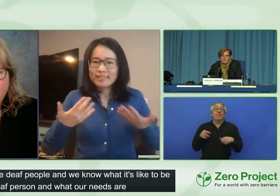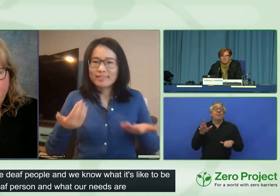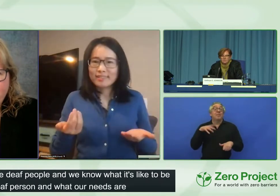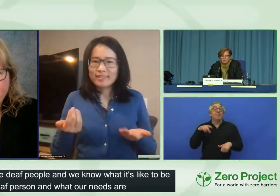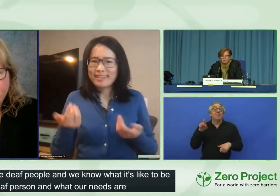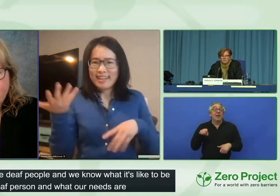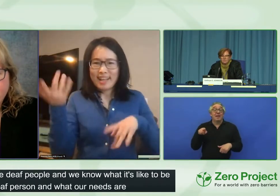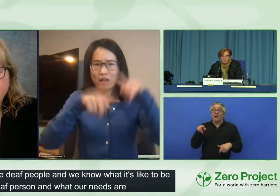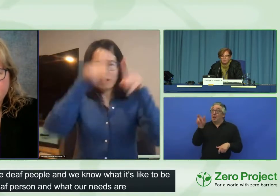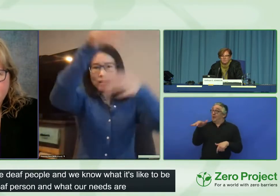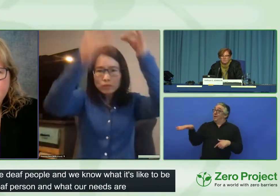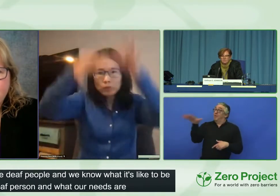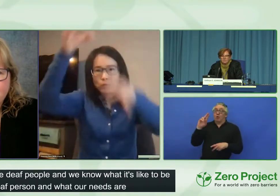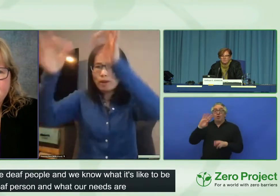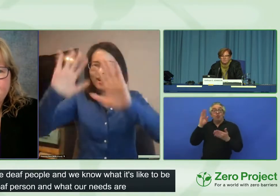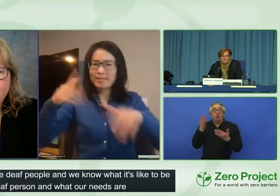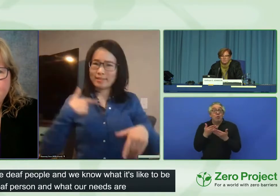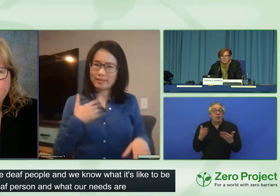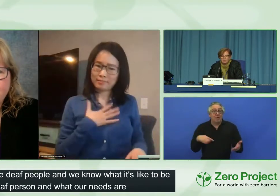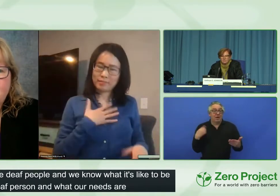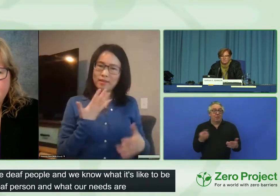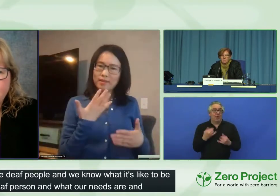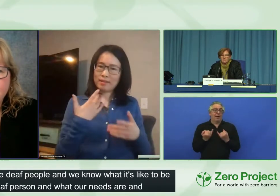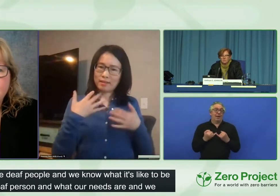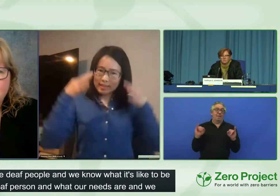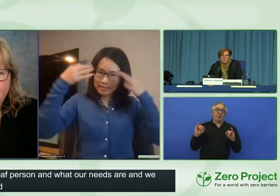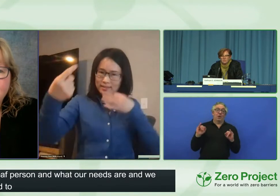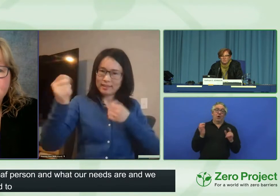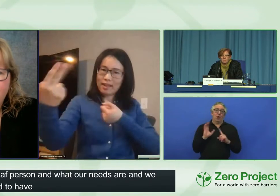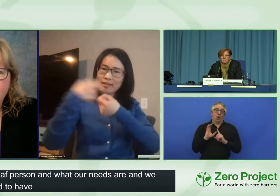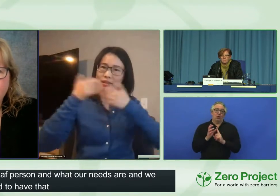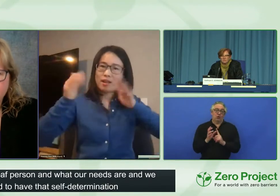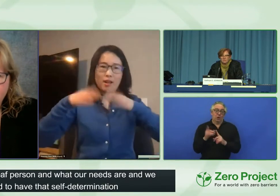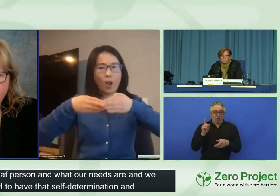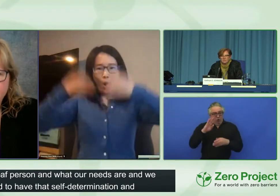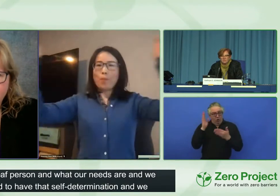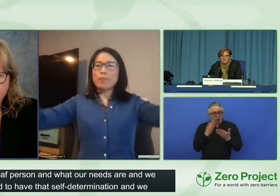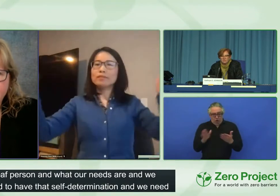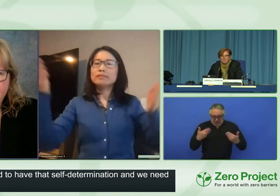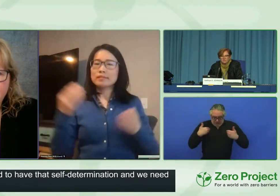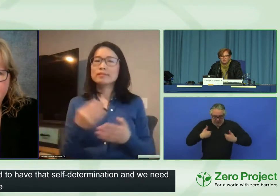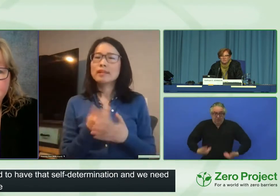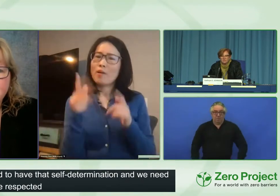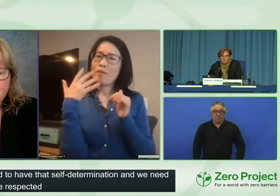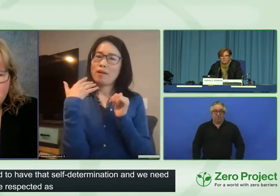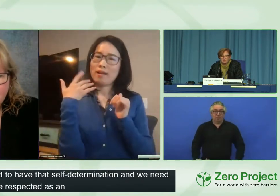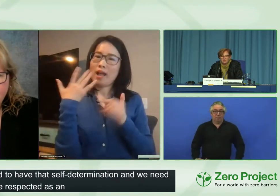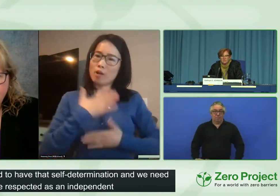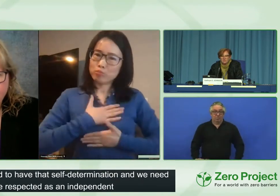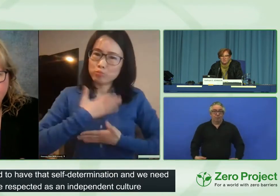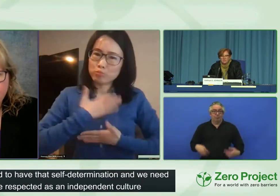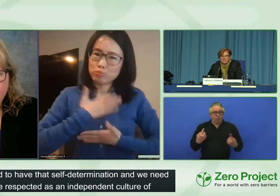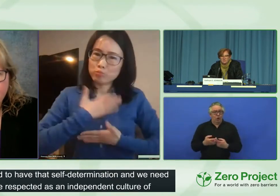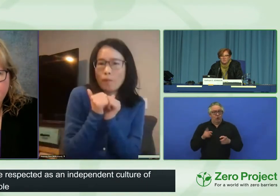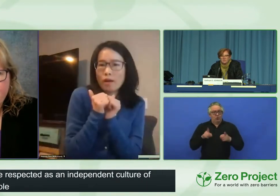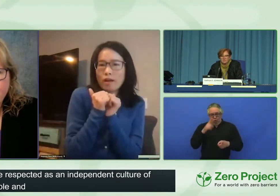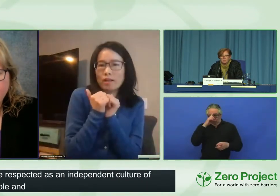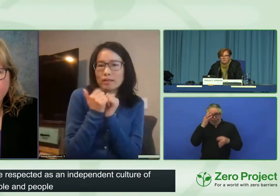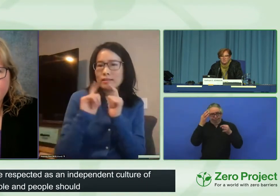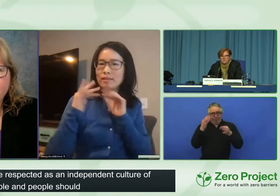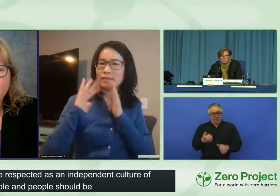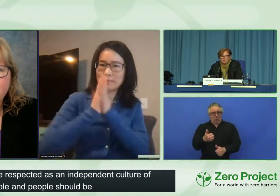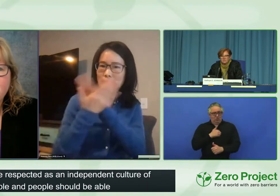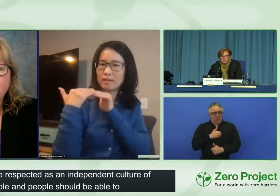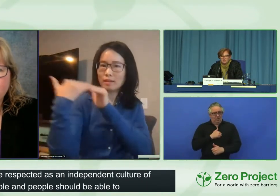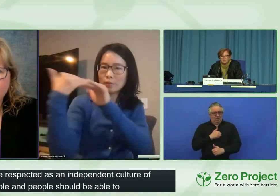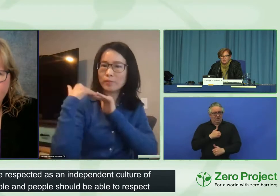And people should be able to respect us for who we are and let us make our own decisions. They can. They could be